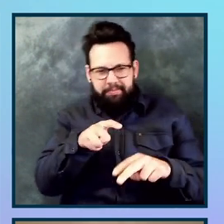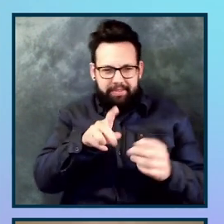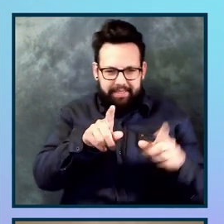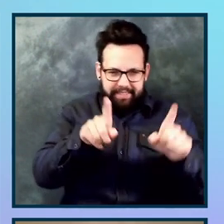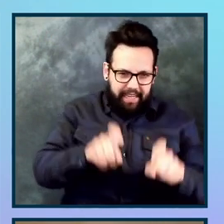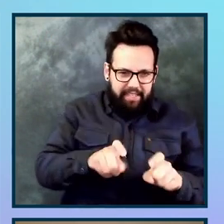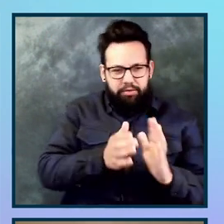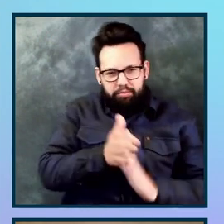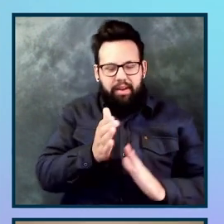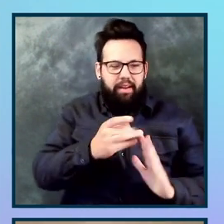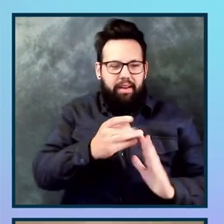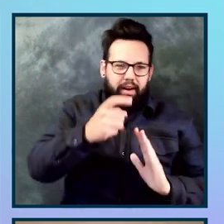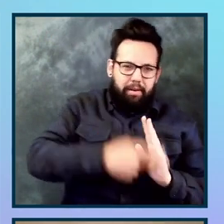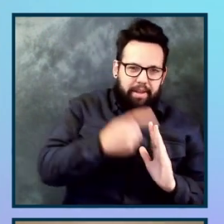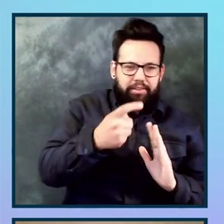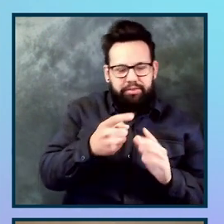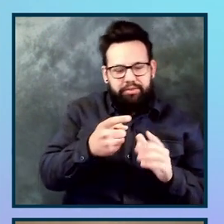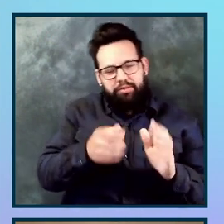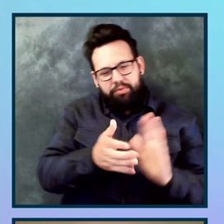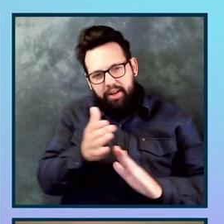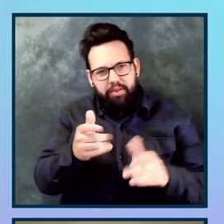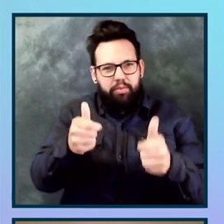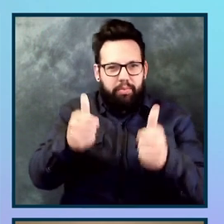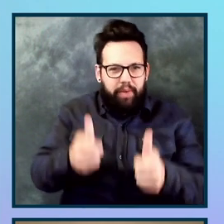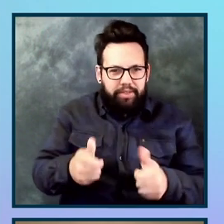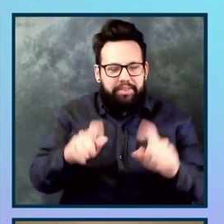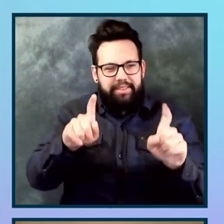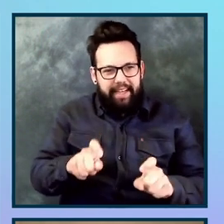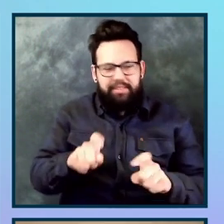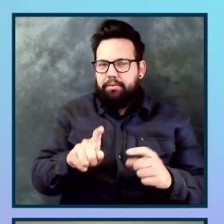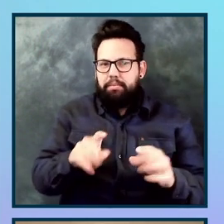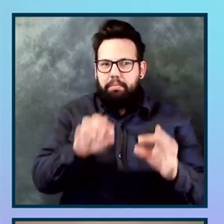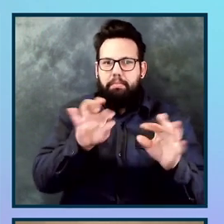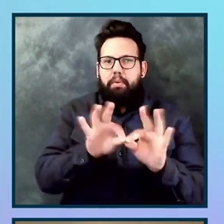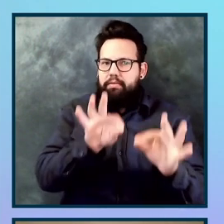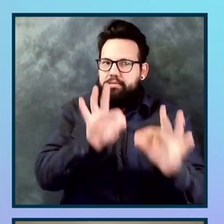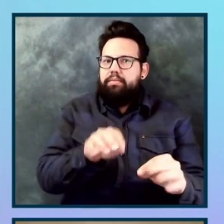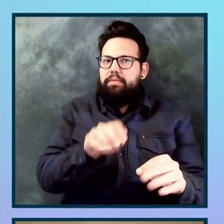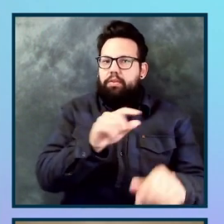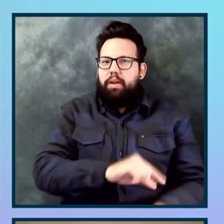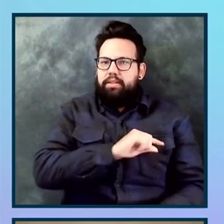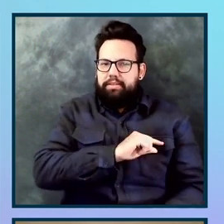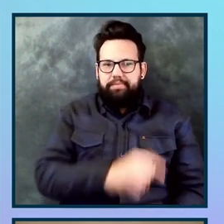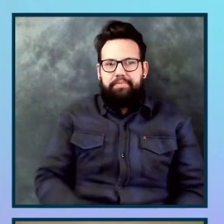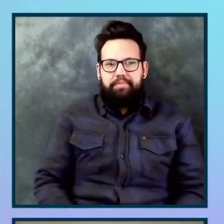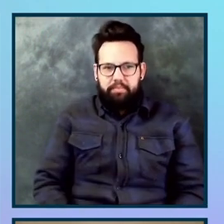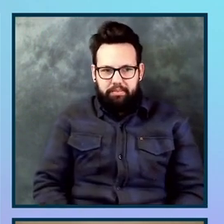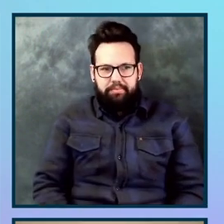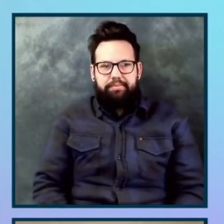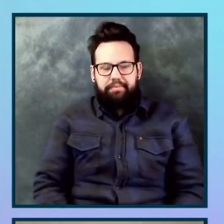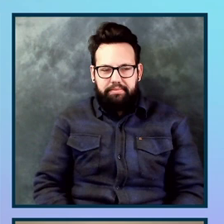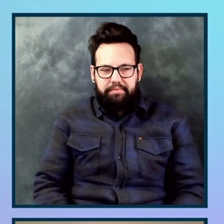tests and we assure quality in general. Um, so I'm going to pop back out of the slide, go back to